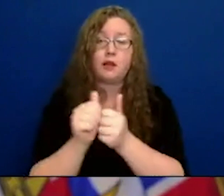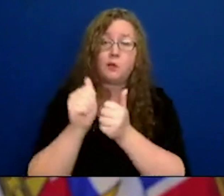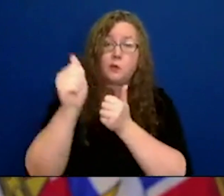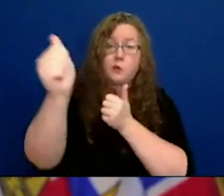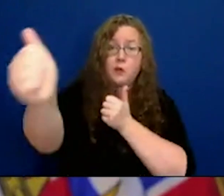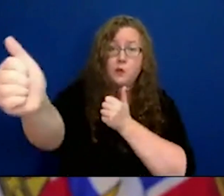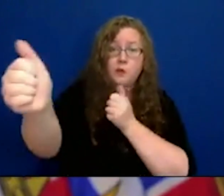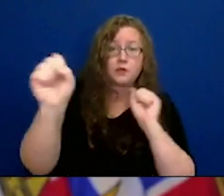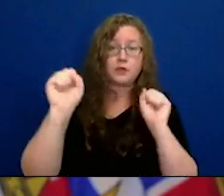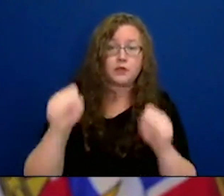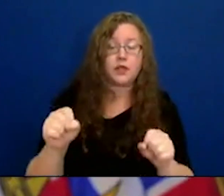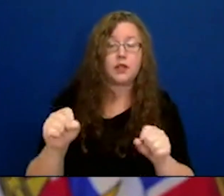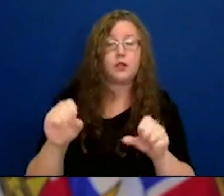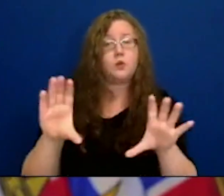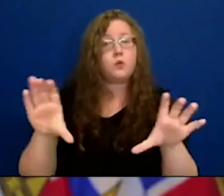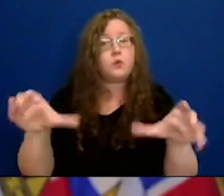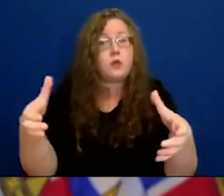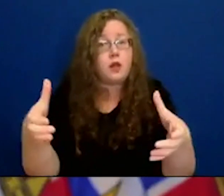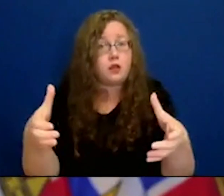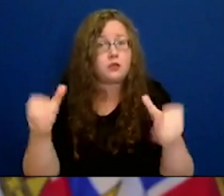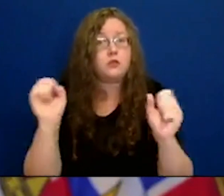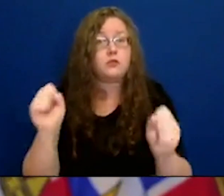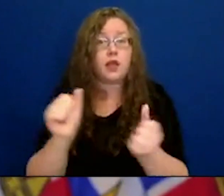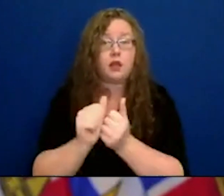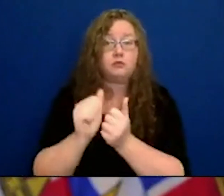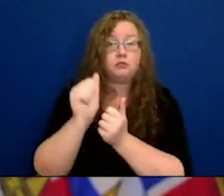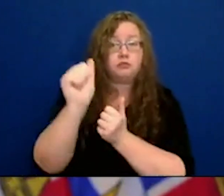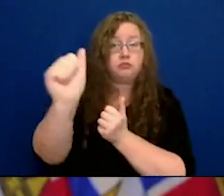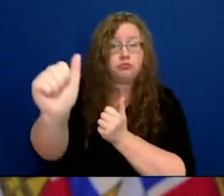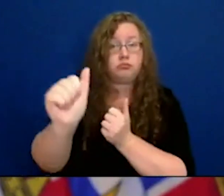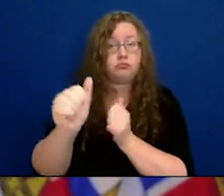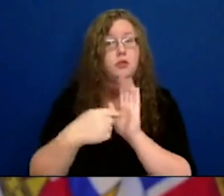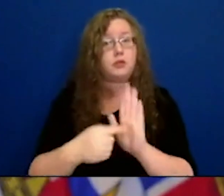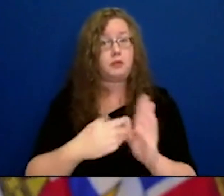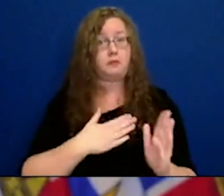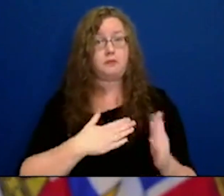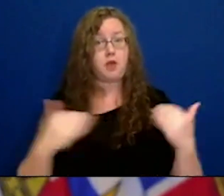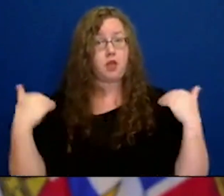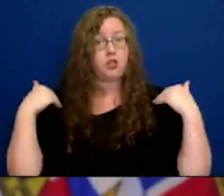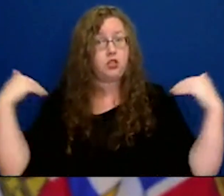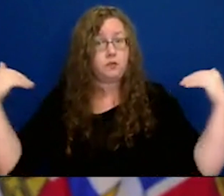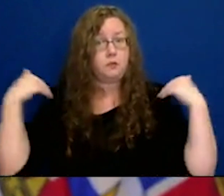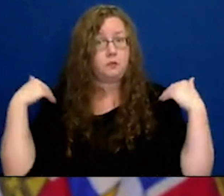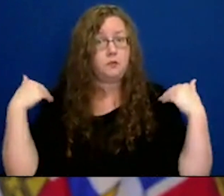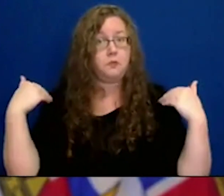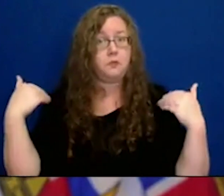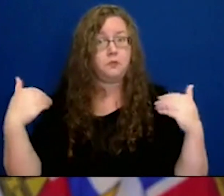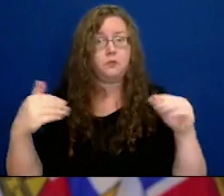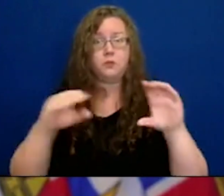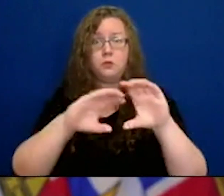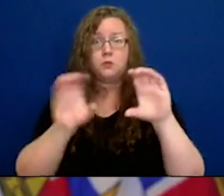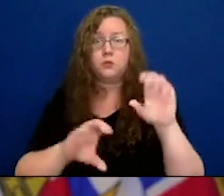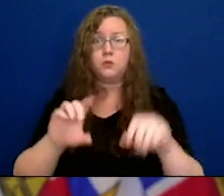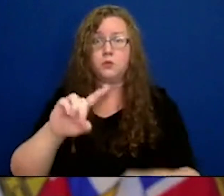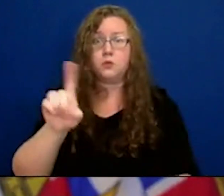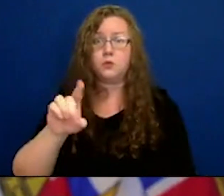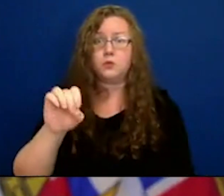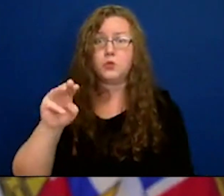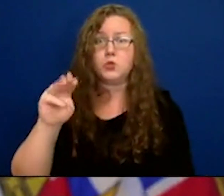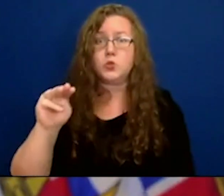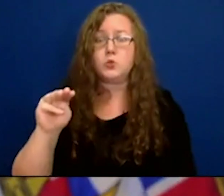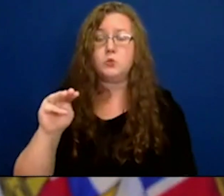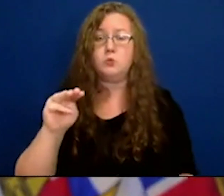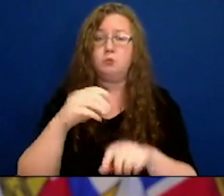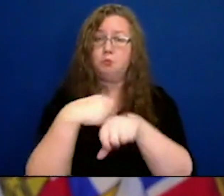classes remotely as well. I look at the gym that I belong to and we do a Zoom circuit class on